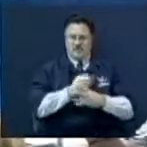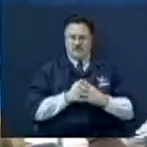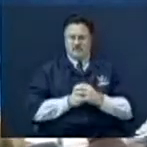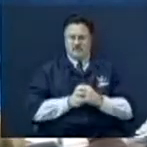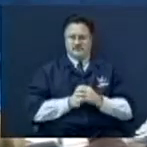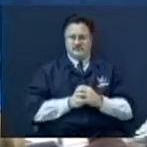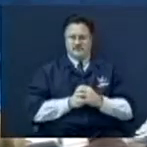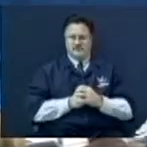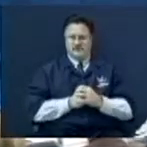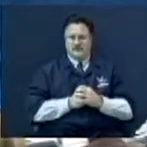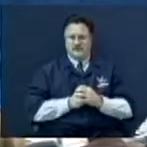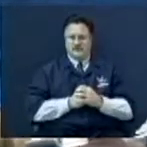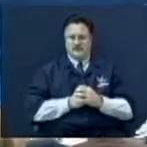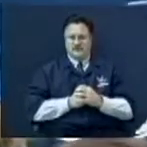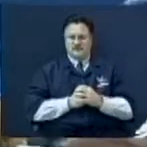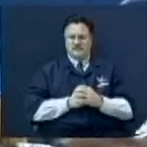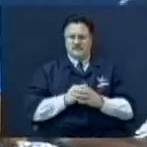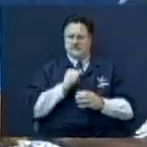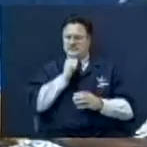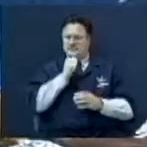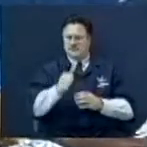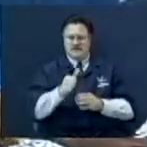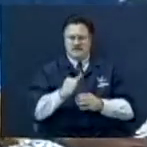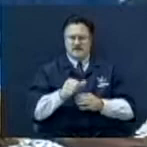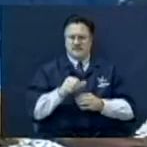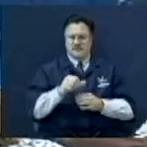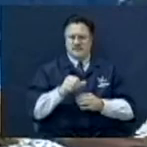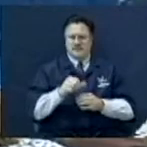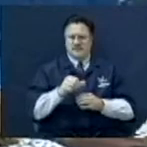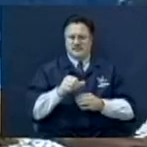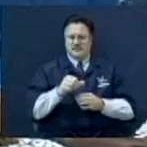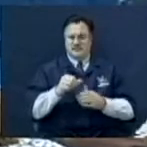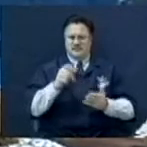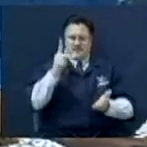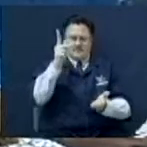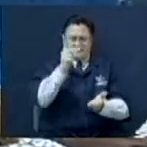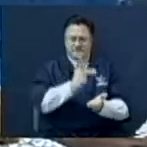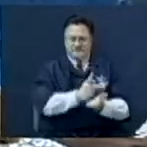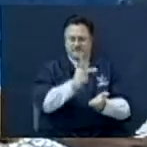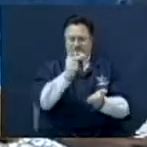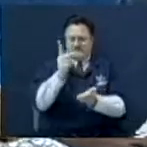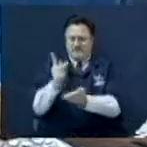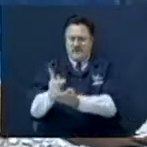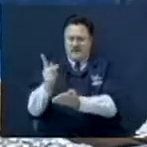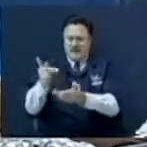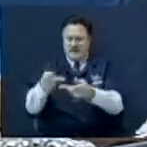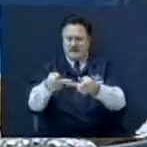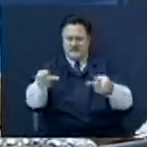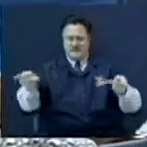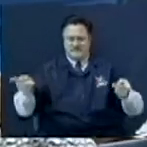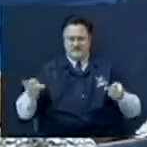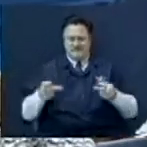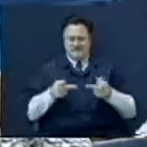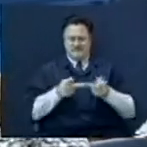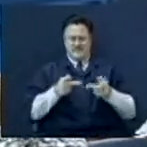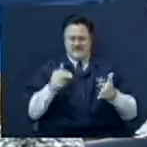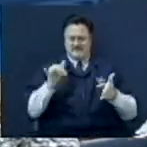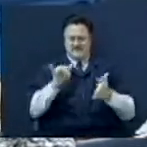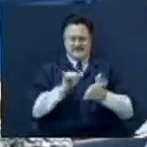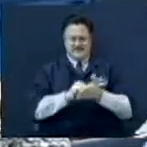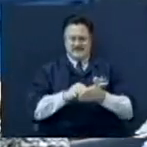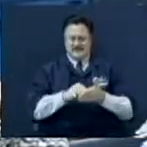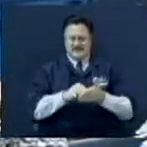do. And by the way, there ain't no sacred cow parking lot spots out there. You have a handicap